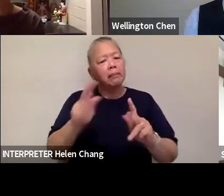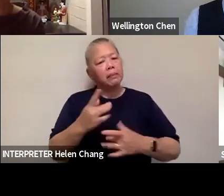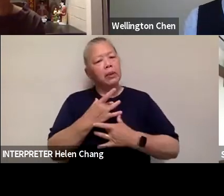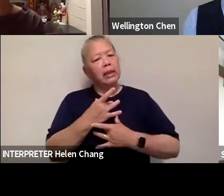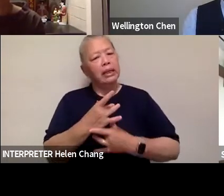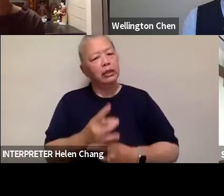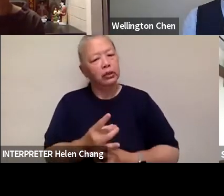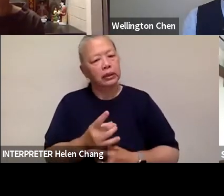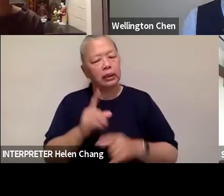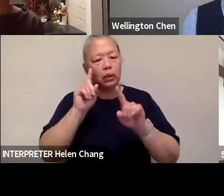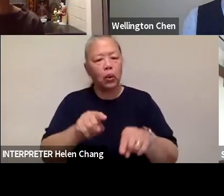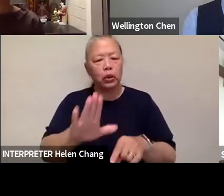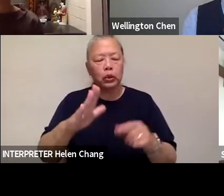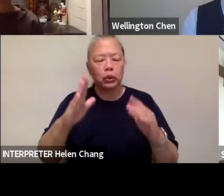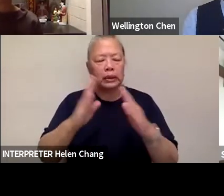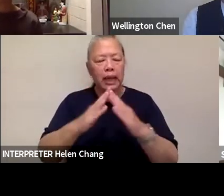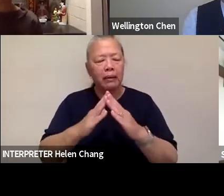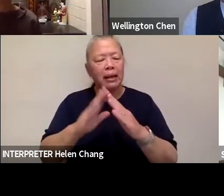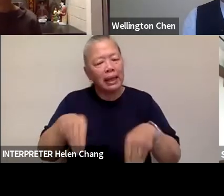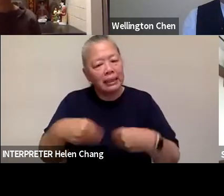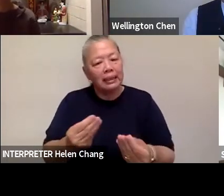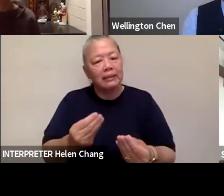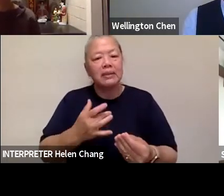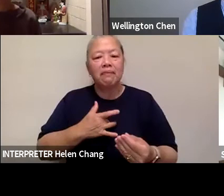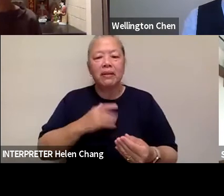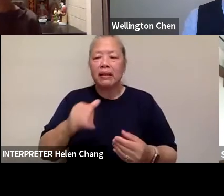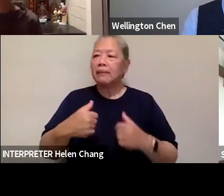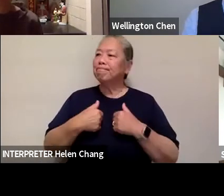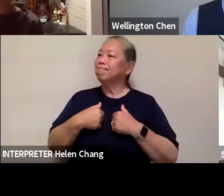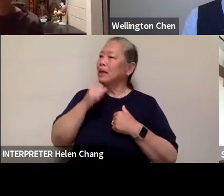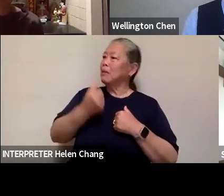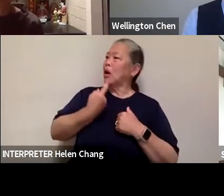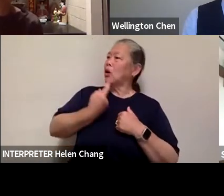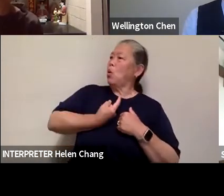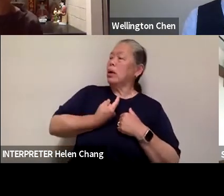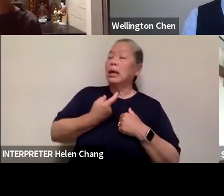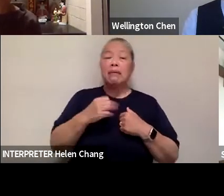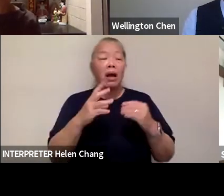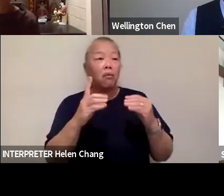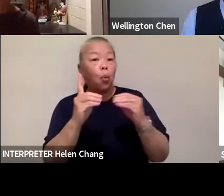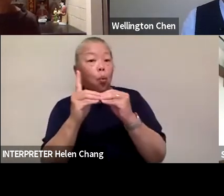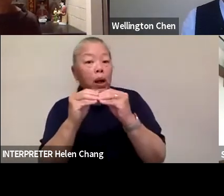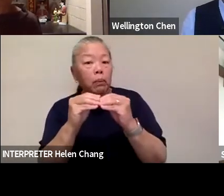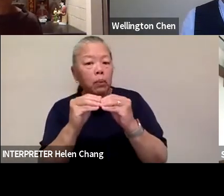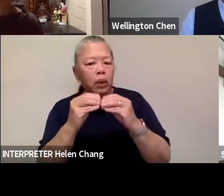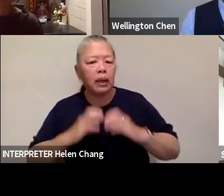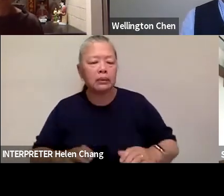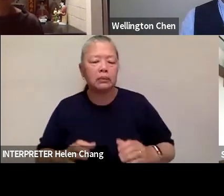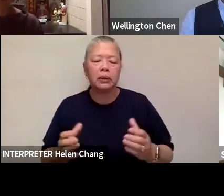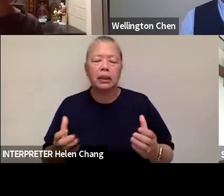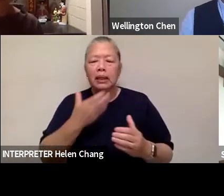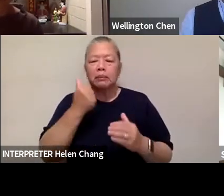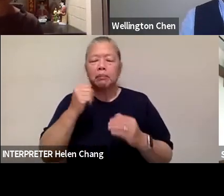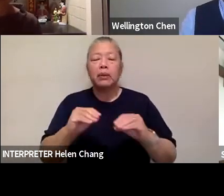coming to your town, that you are not alone. So I have always said one extra customer is better than no customer. But at this moment,